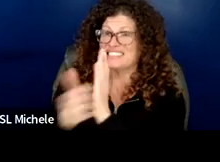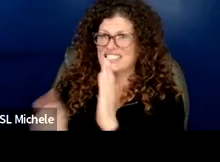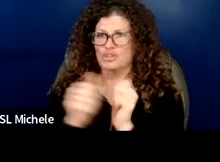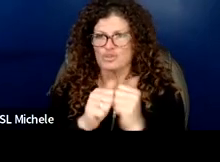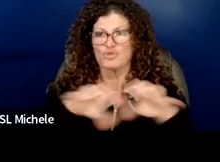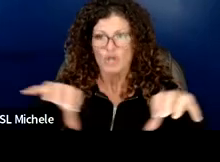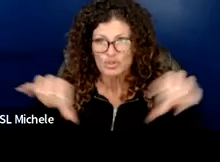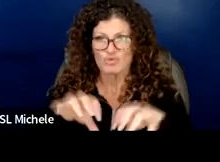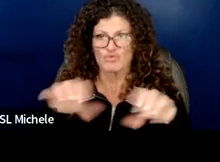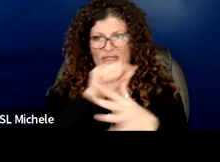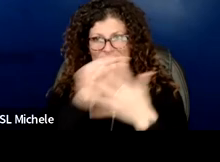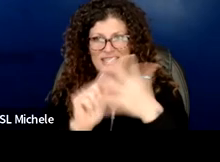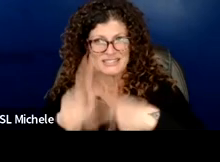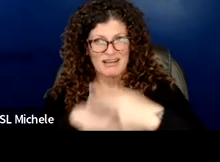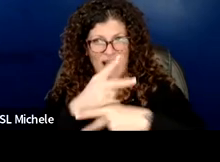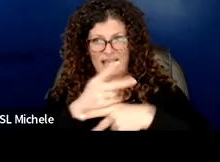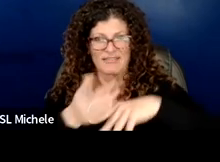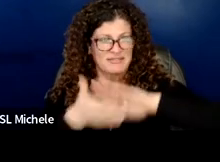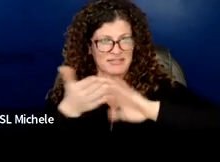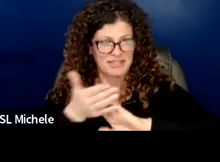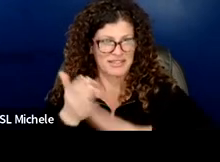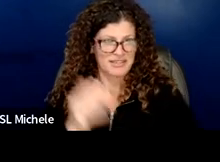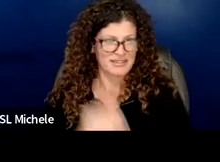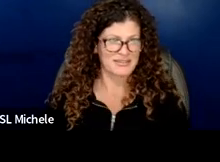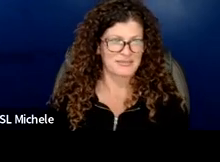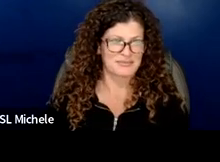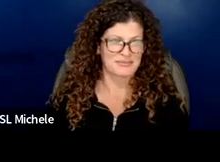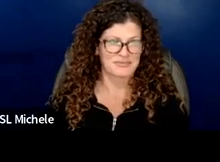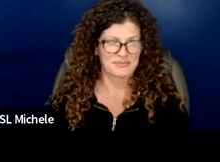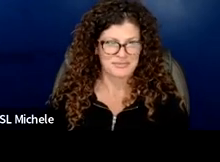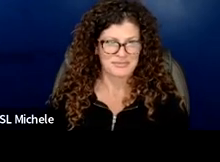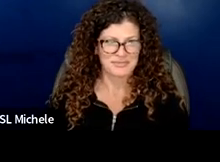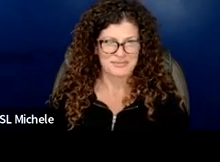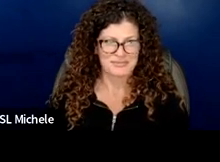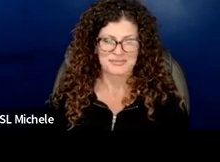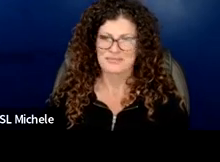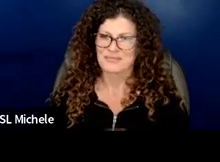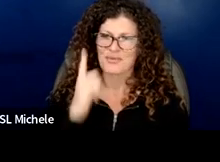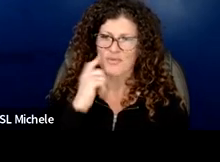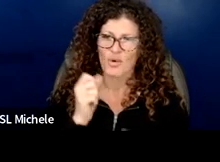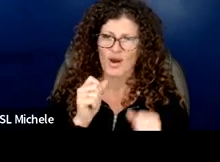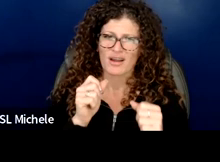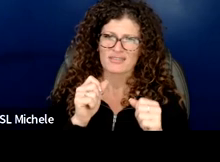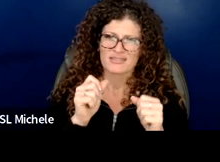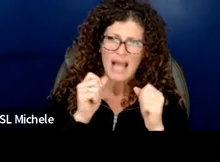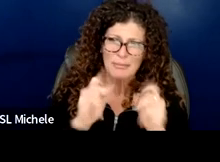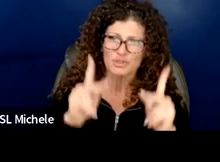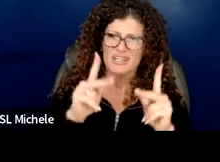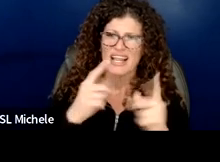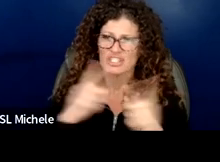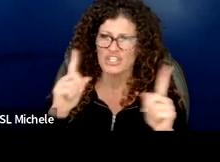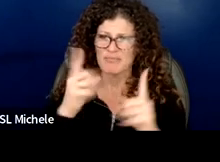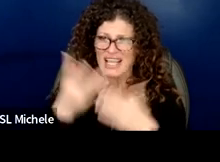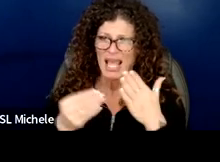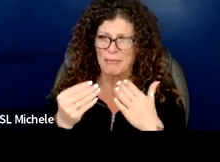activities or this type of reform that will move us towards opportunity and achievement gap elimination so